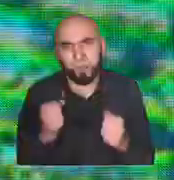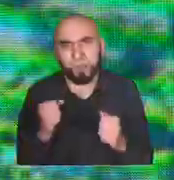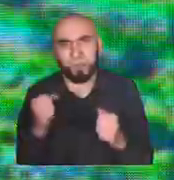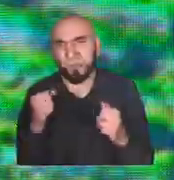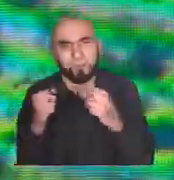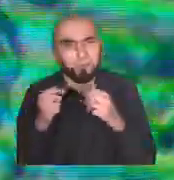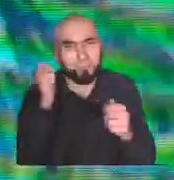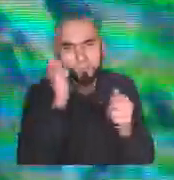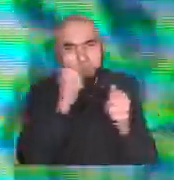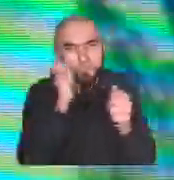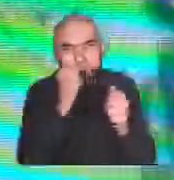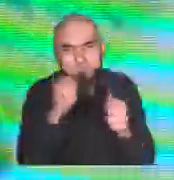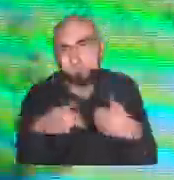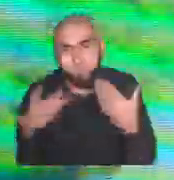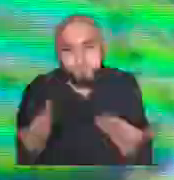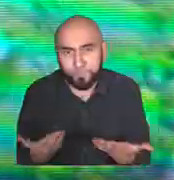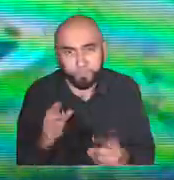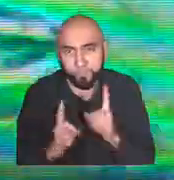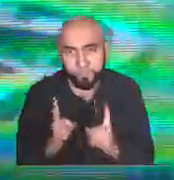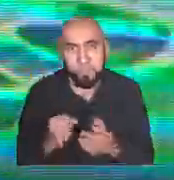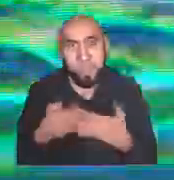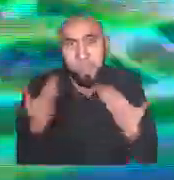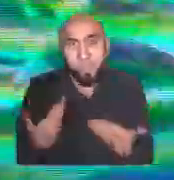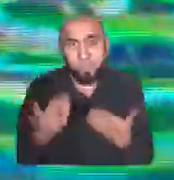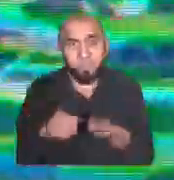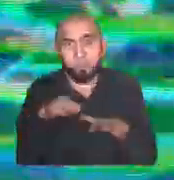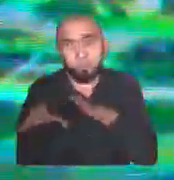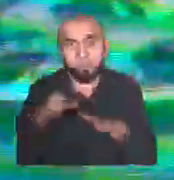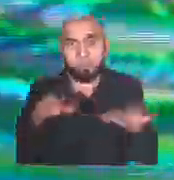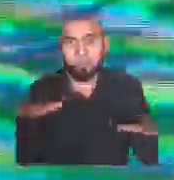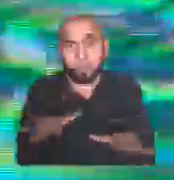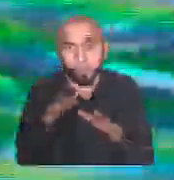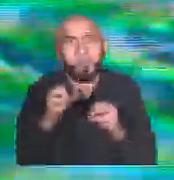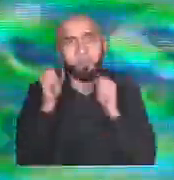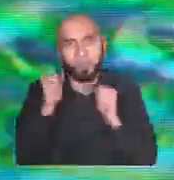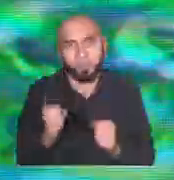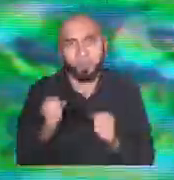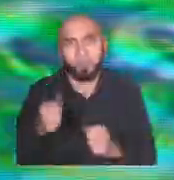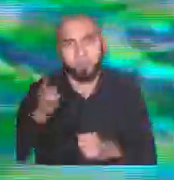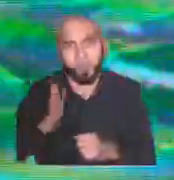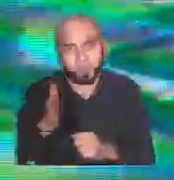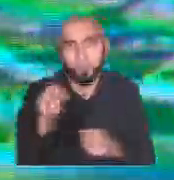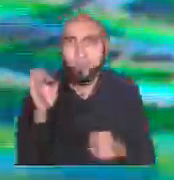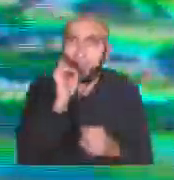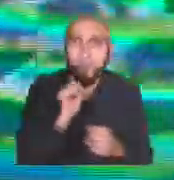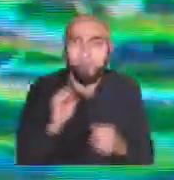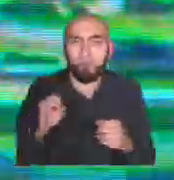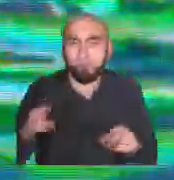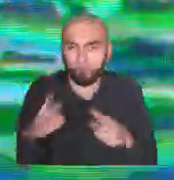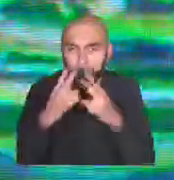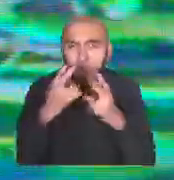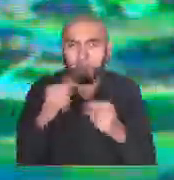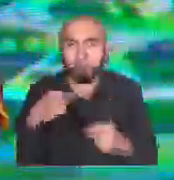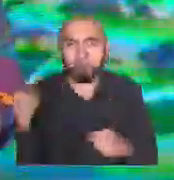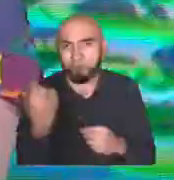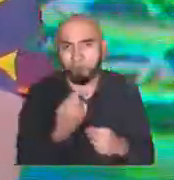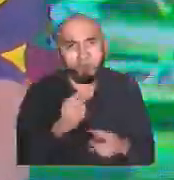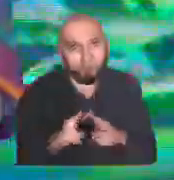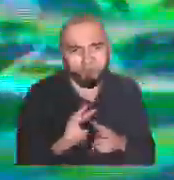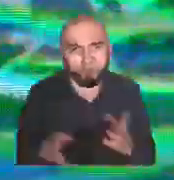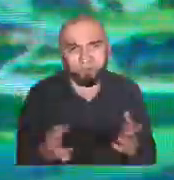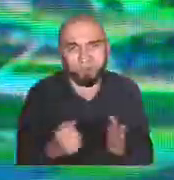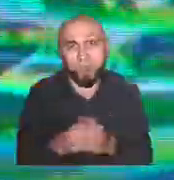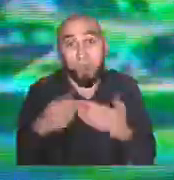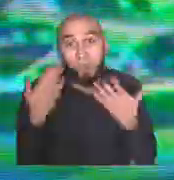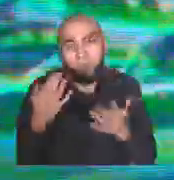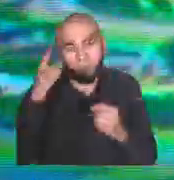Now, how much of the things that we use can we actually maintain or build ourselves? Do we see any depth anymore? Are we